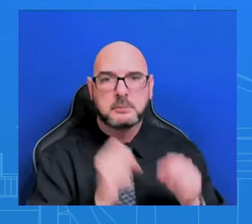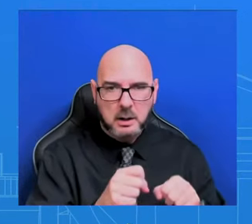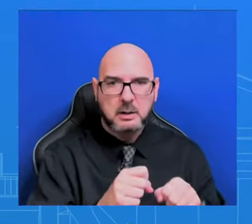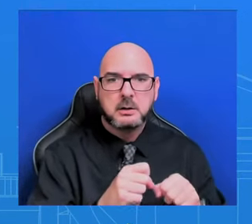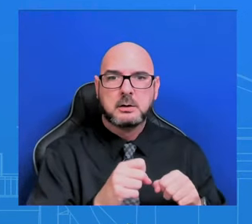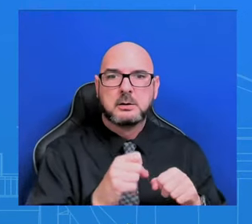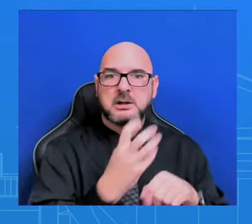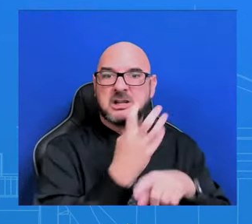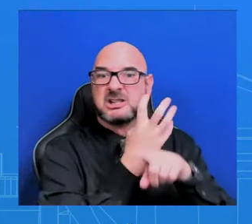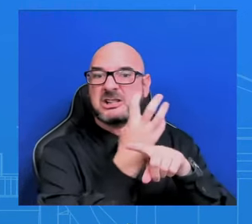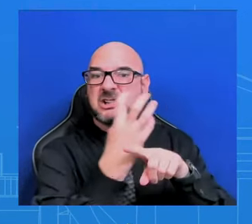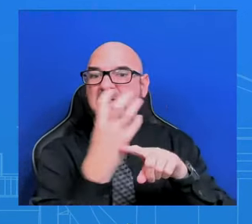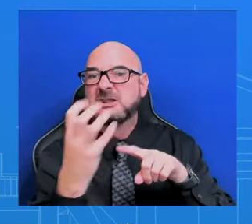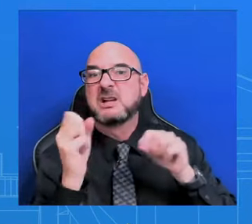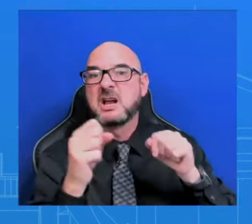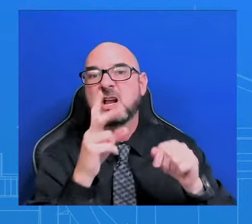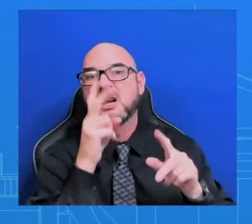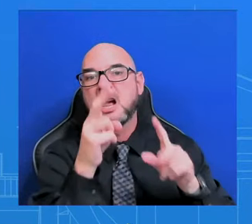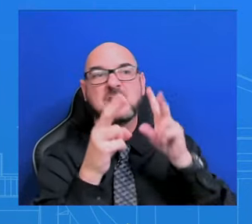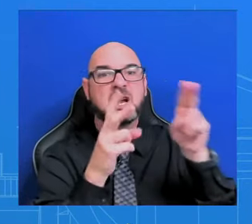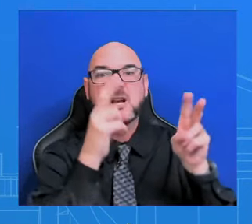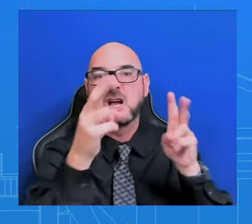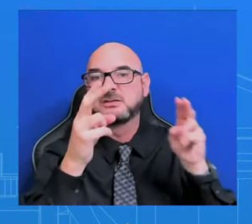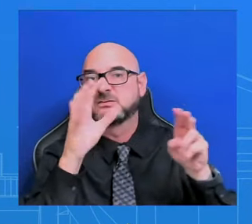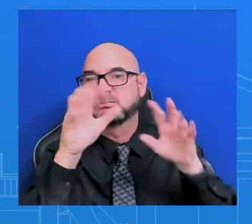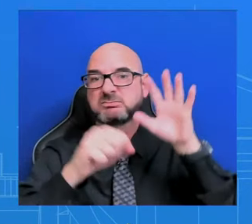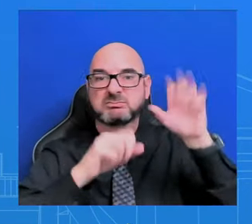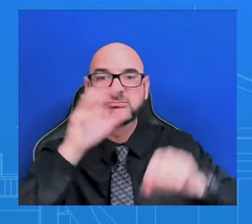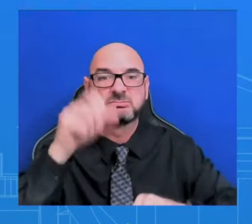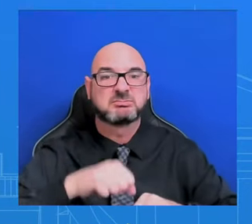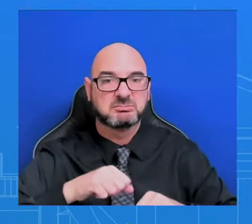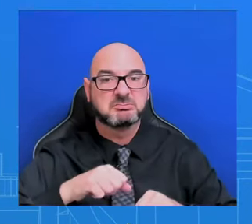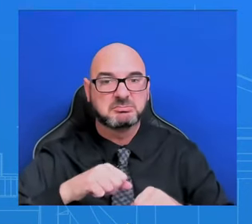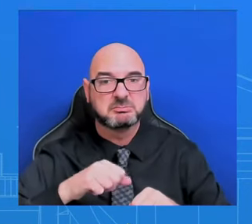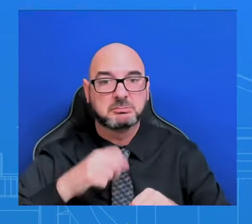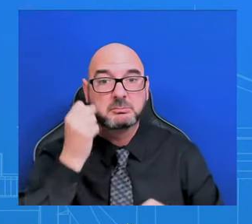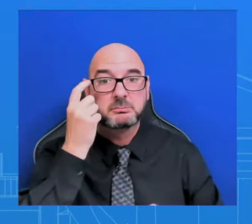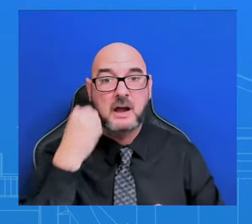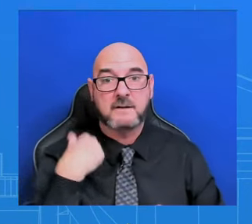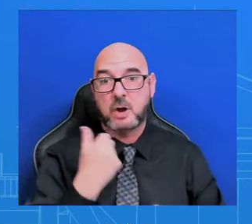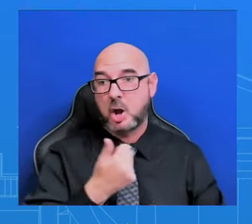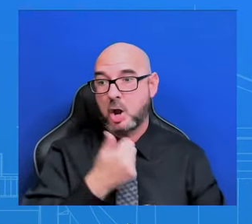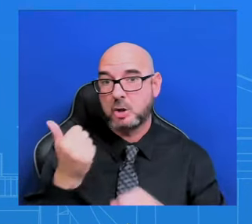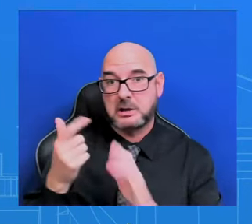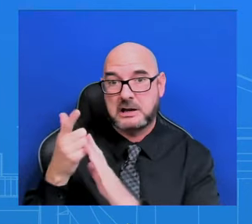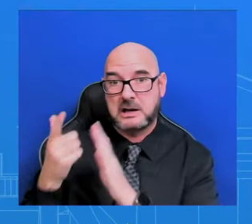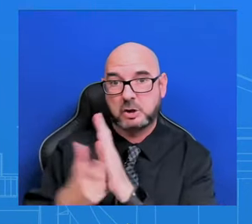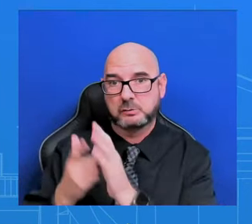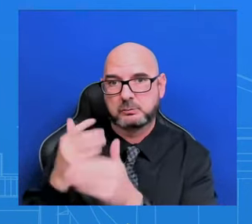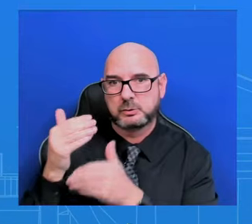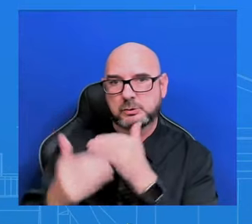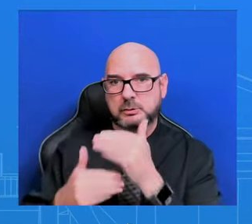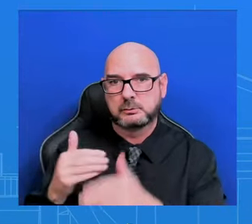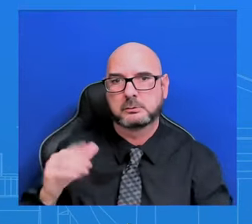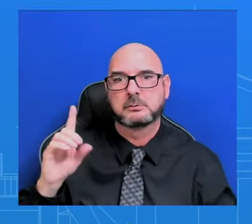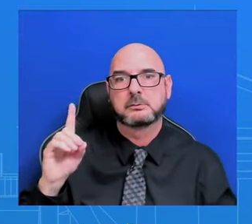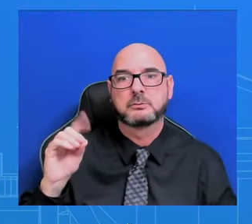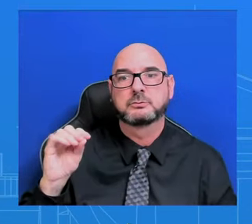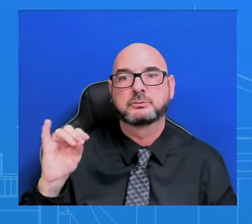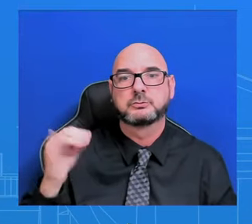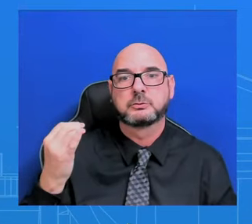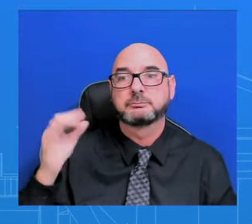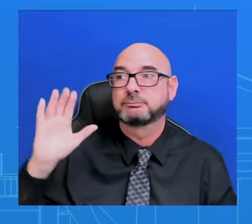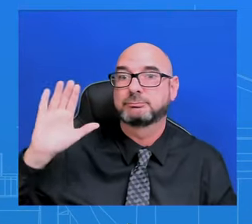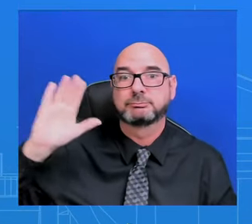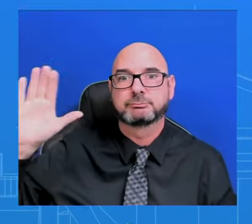whole other process that has to go through the legal system, so we're going to let DOJ and others continue that process. But now, Border Patrol